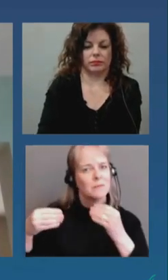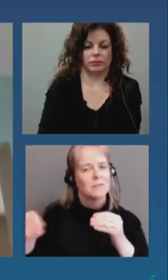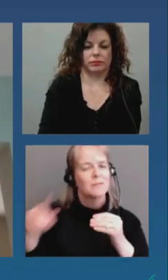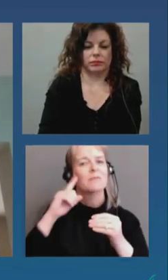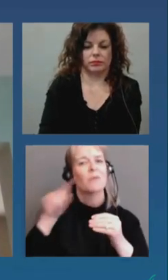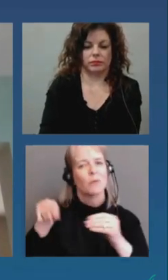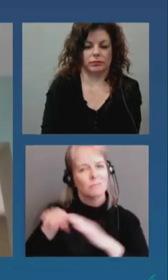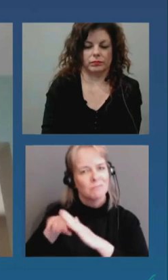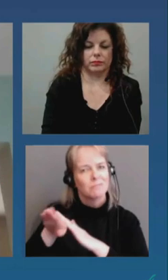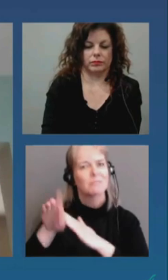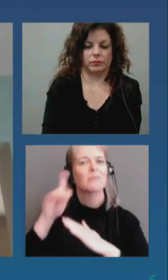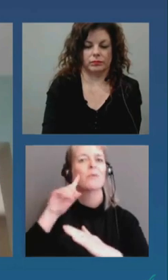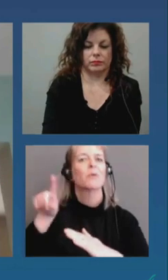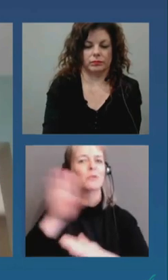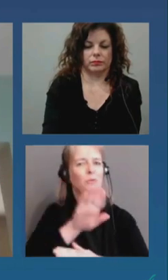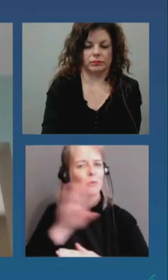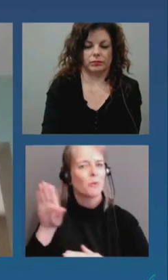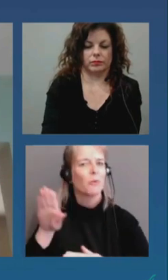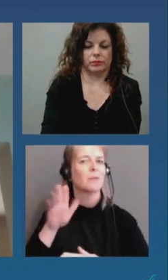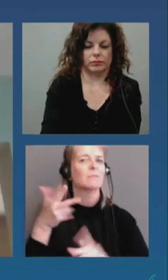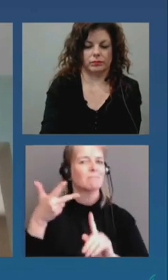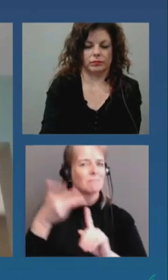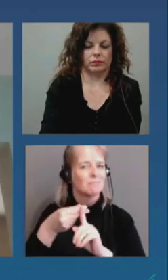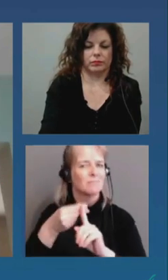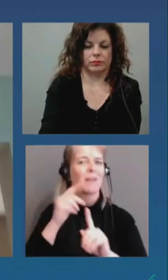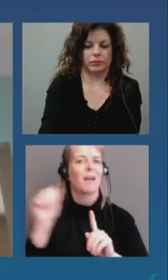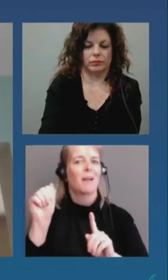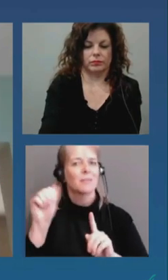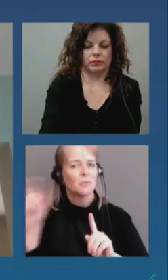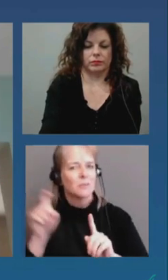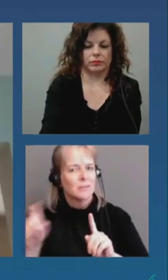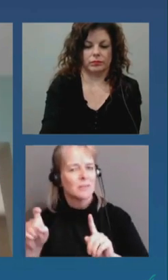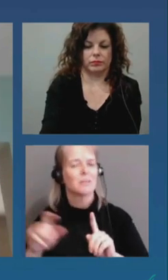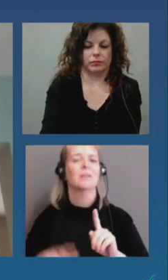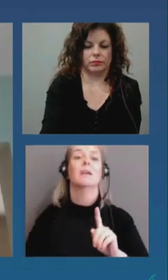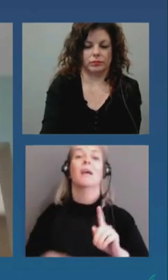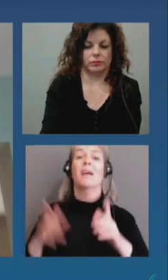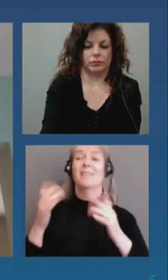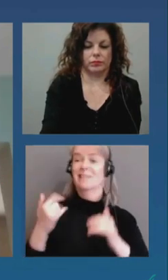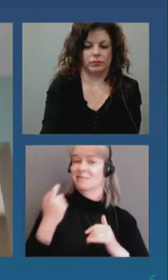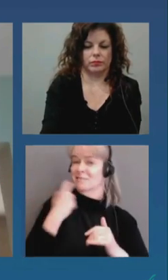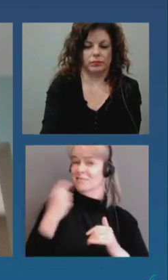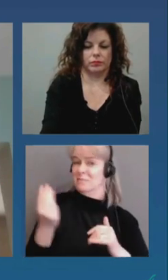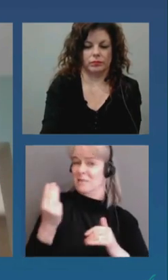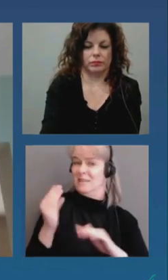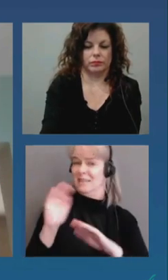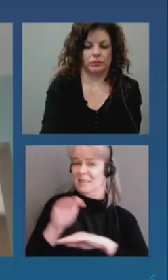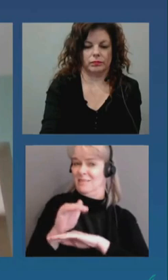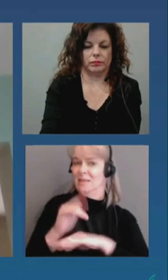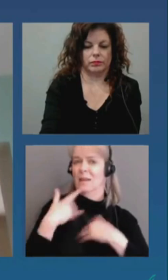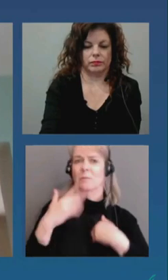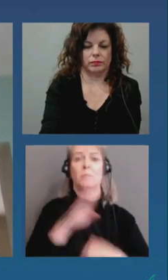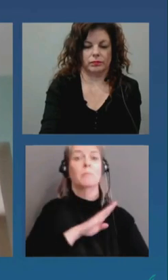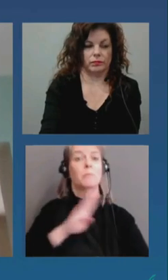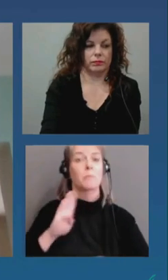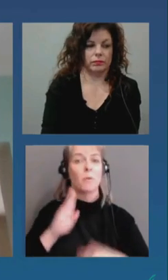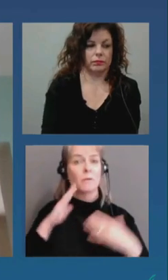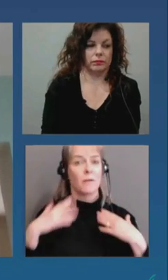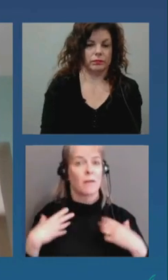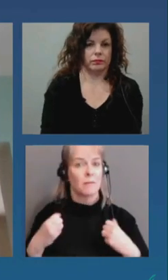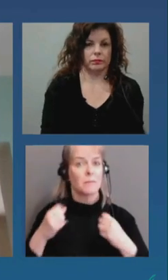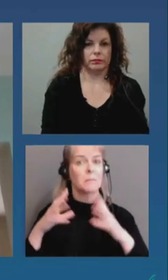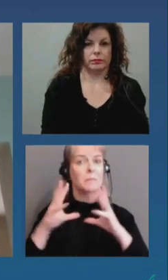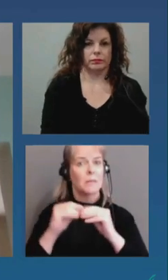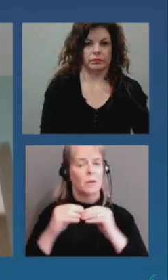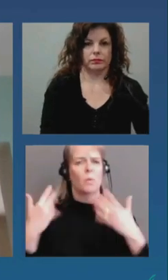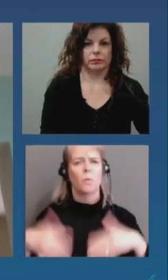next day, we had a very lengthy but very worthwhile Board of Health meeting where we heard concerns from those working in the child care sector and other